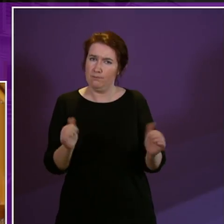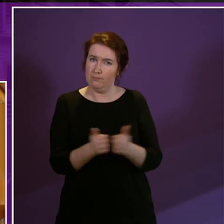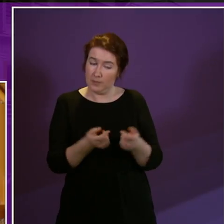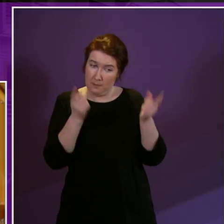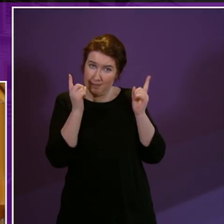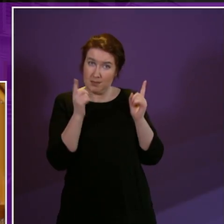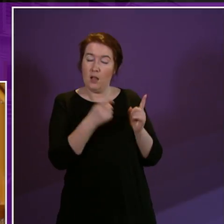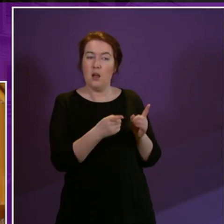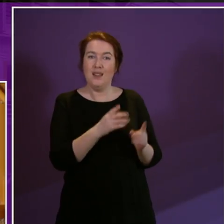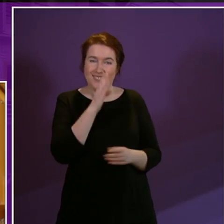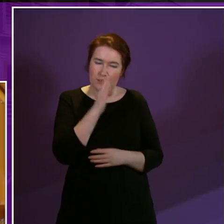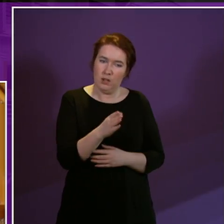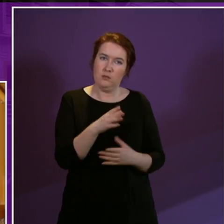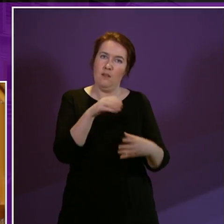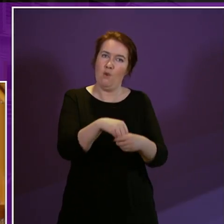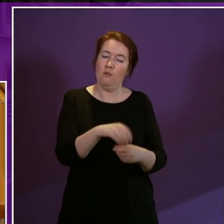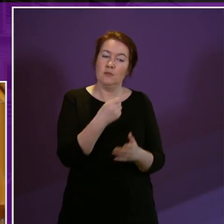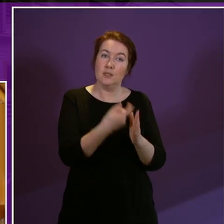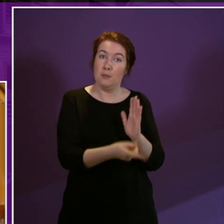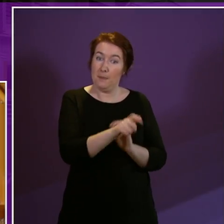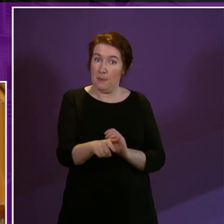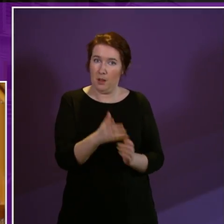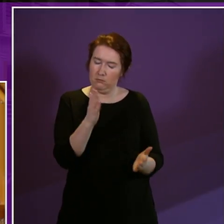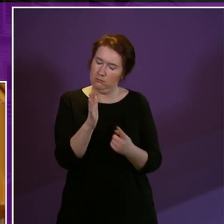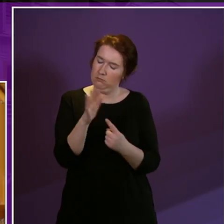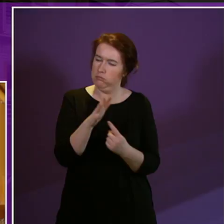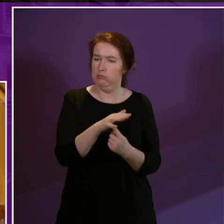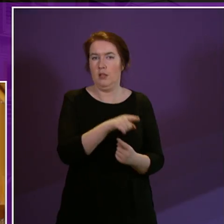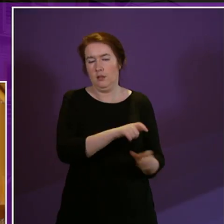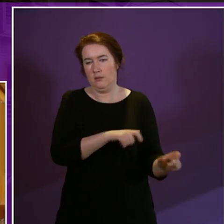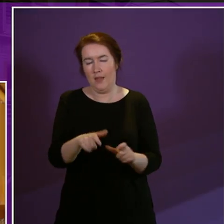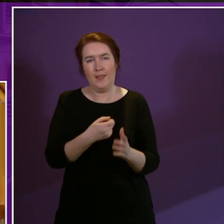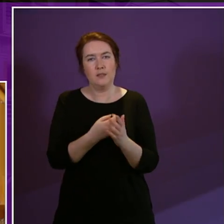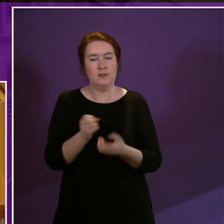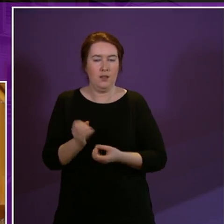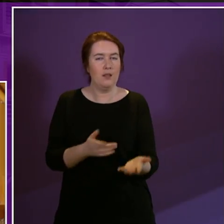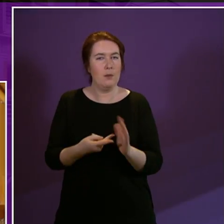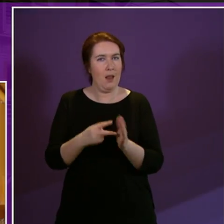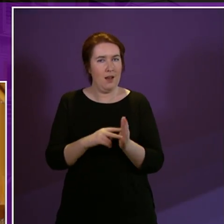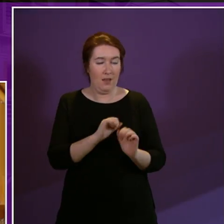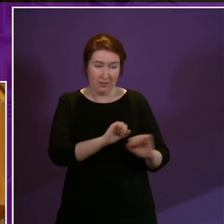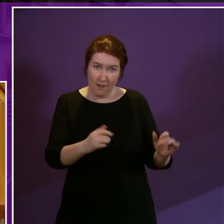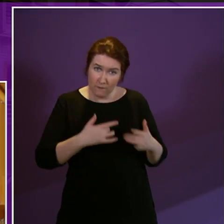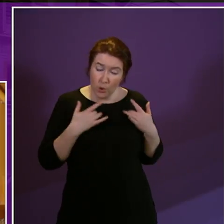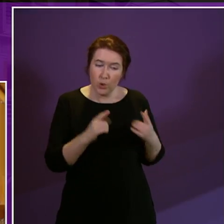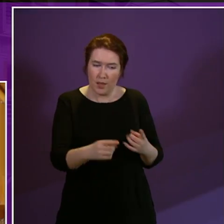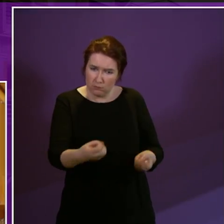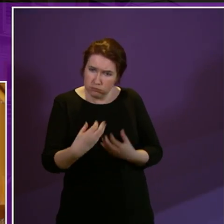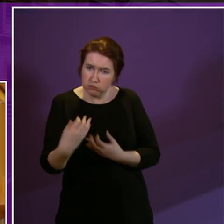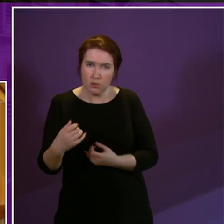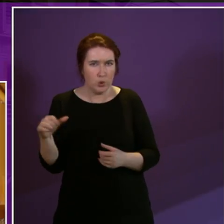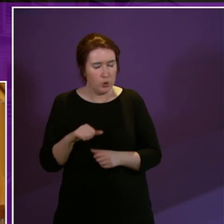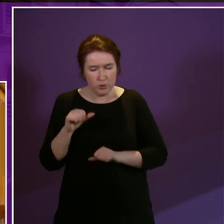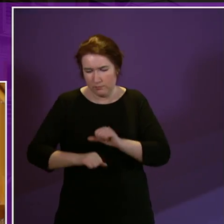involvement of disabled people is essential as it takes forward its delivery plan their views and input must be sought every step of the way